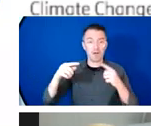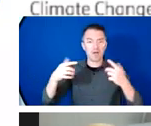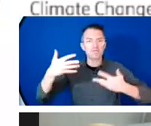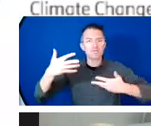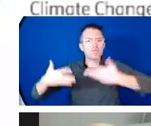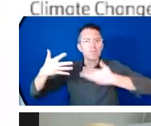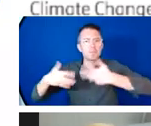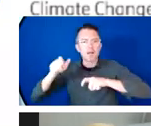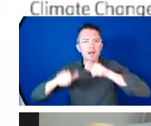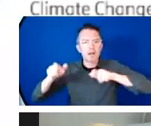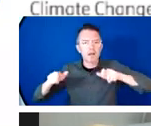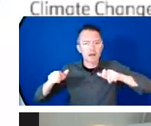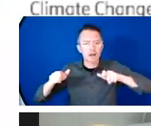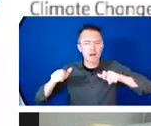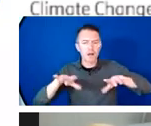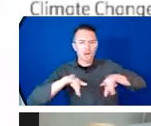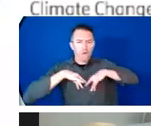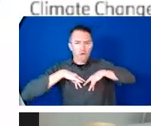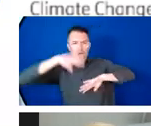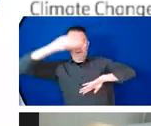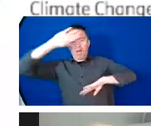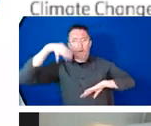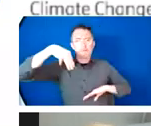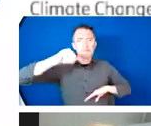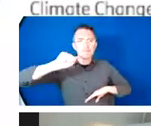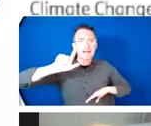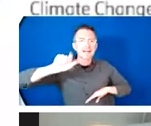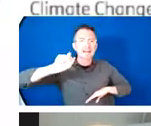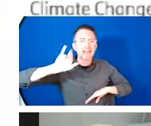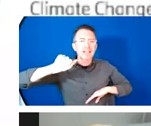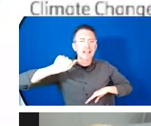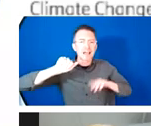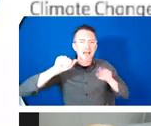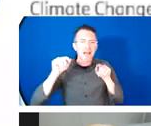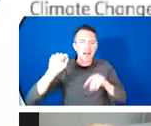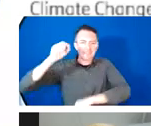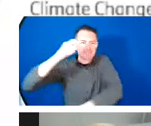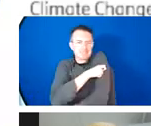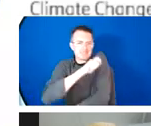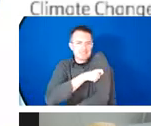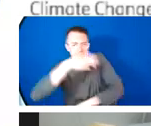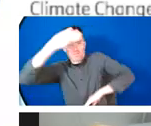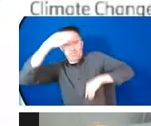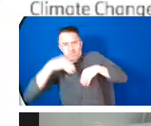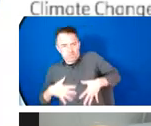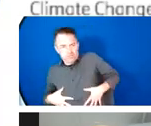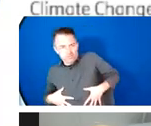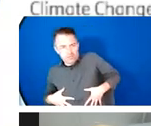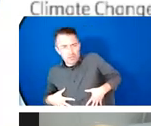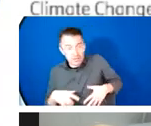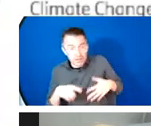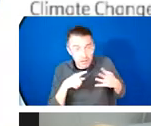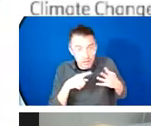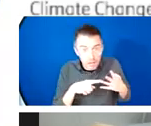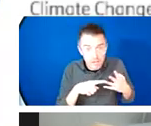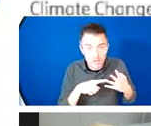The plan recommends measures to address these effects of climate